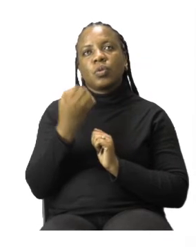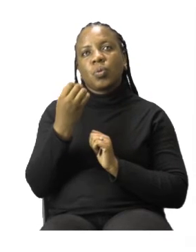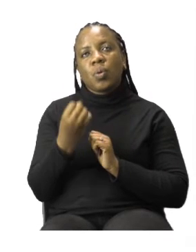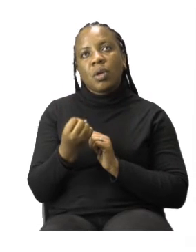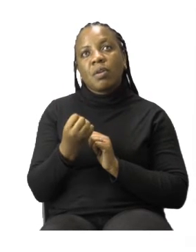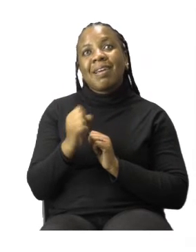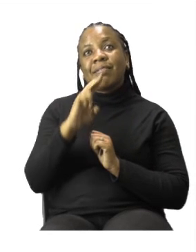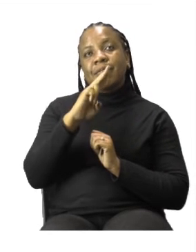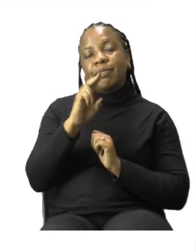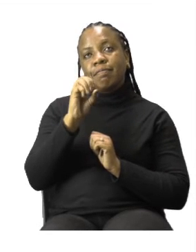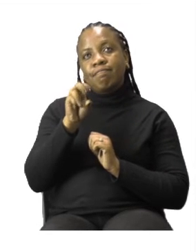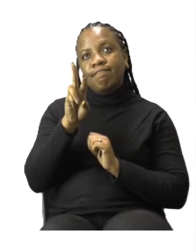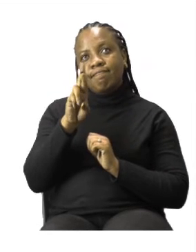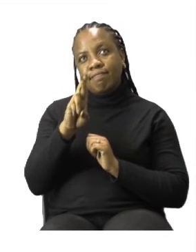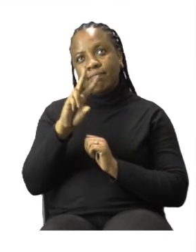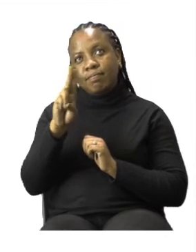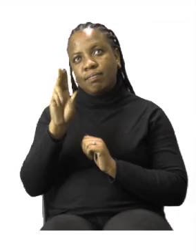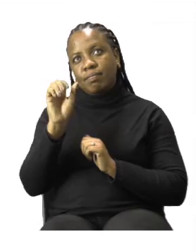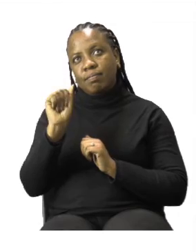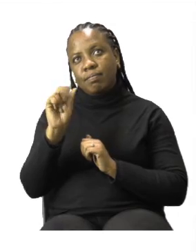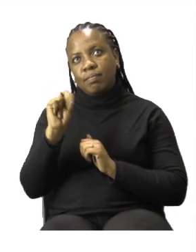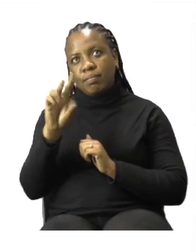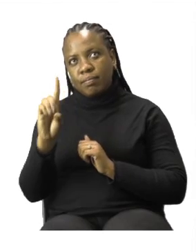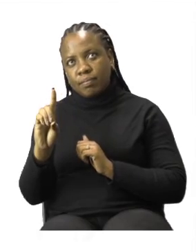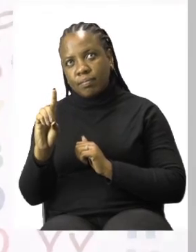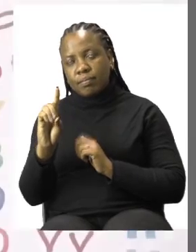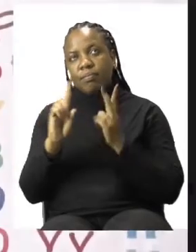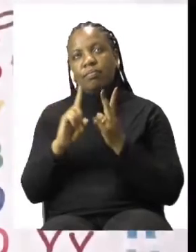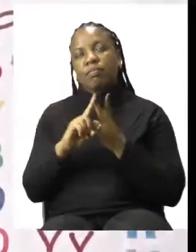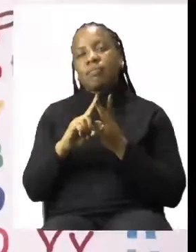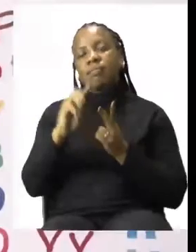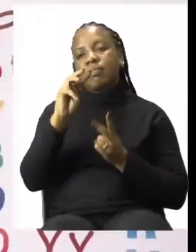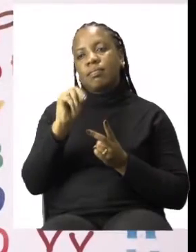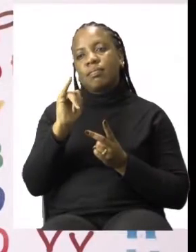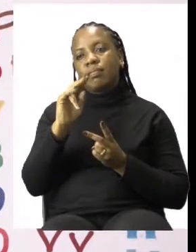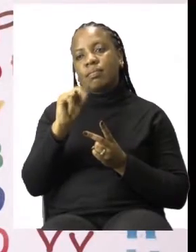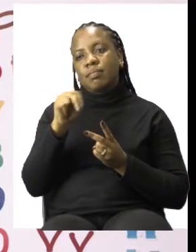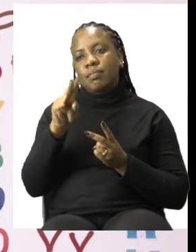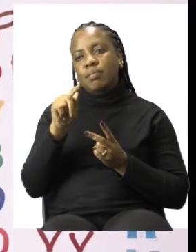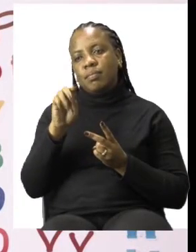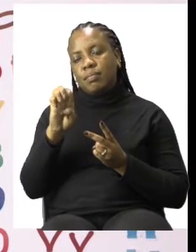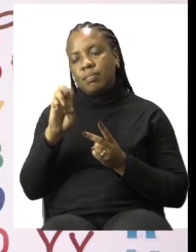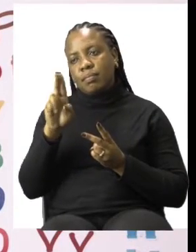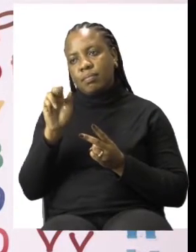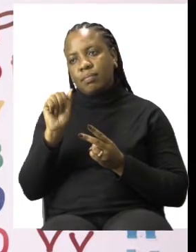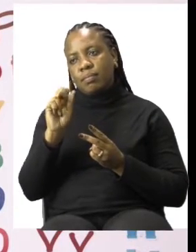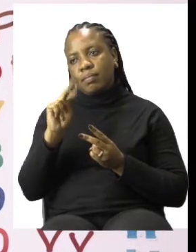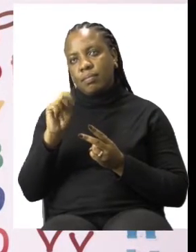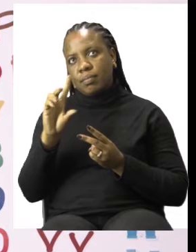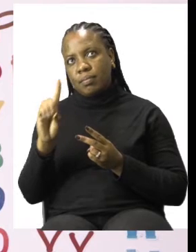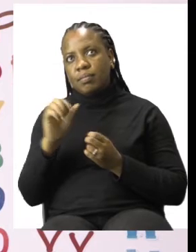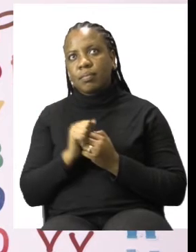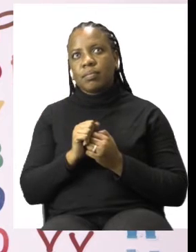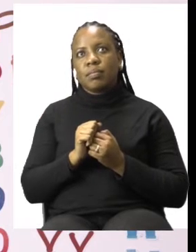hand. Now I'd like to show you these. So let's take a look at the board. So first we talked about